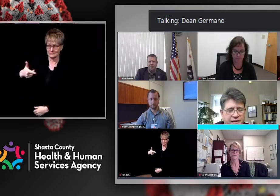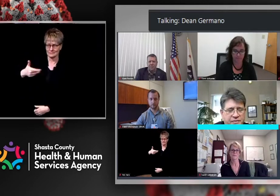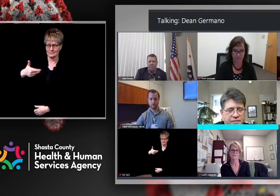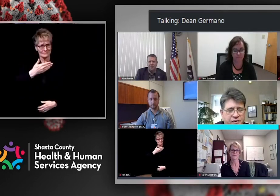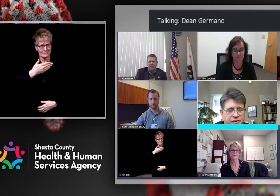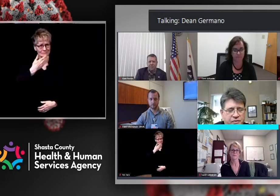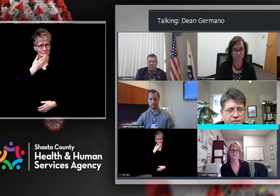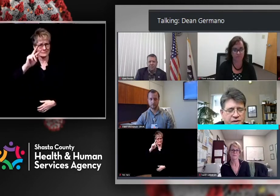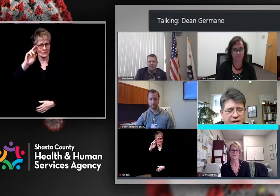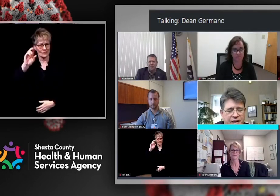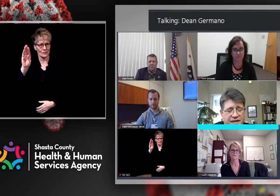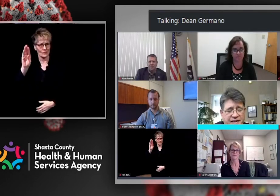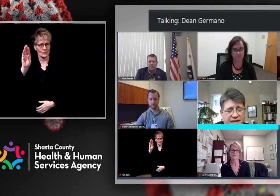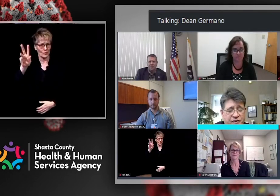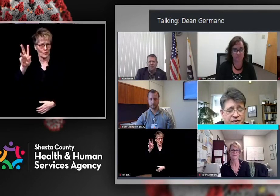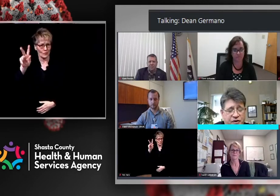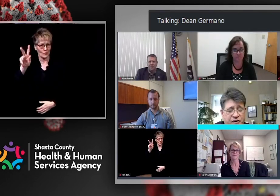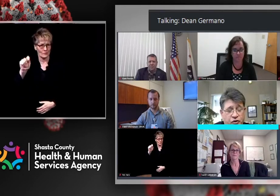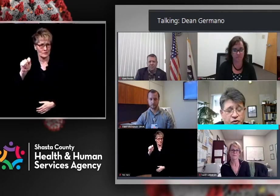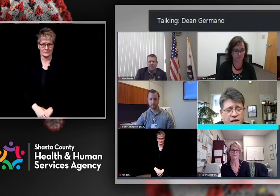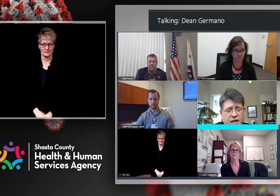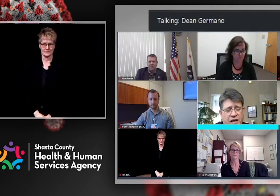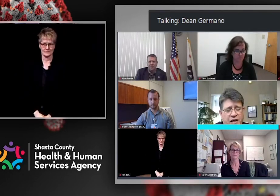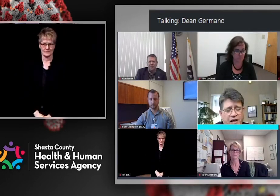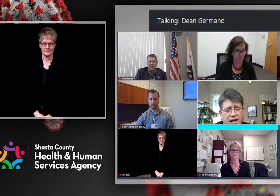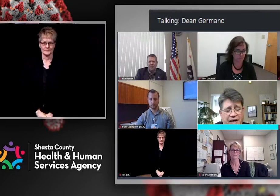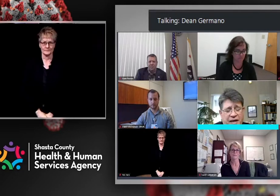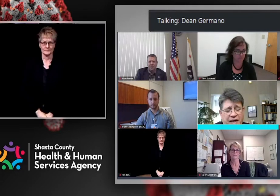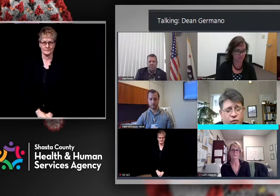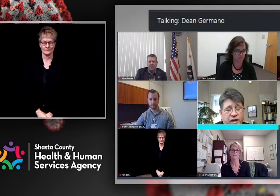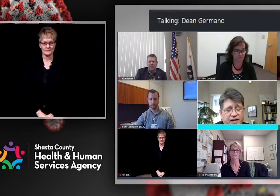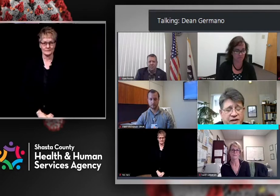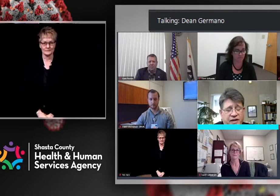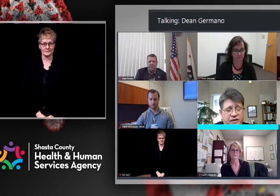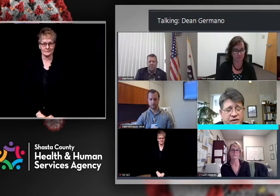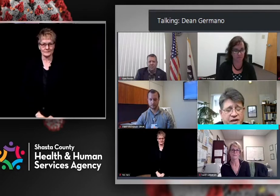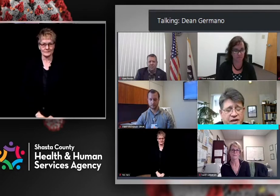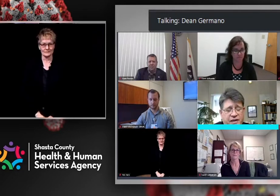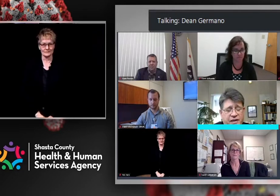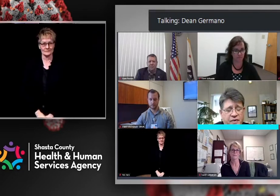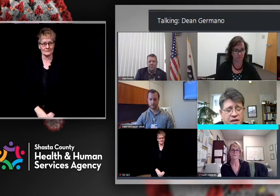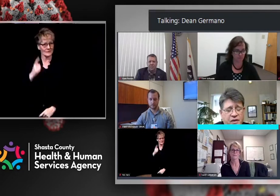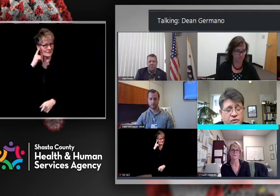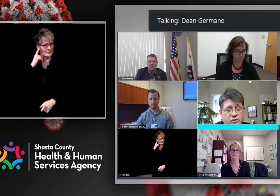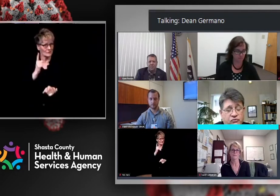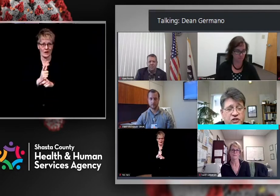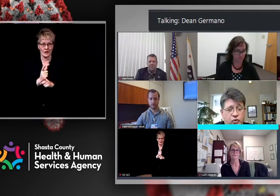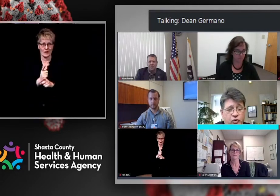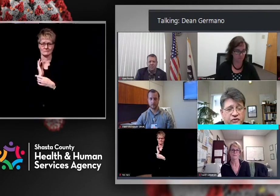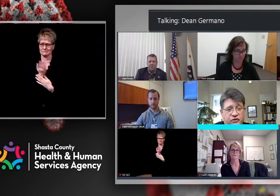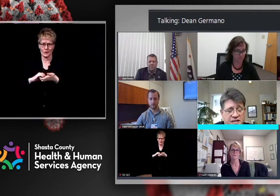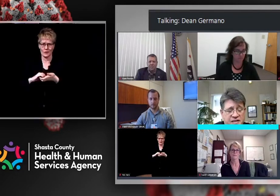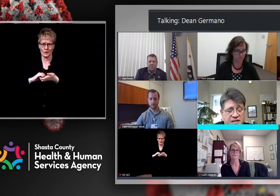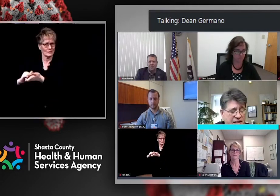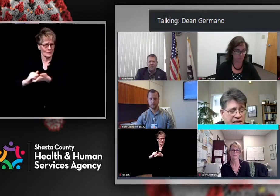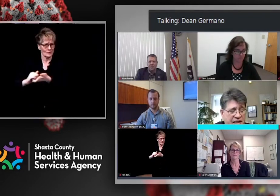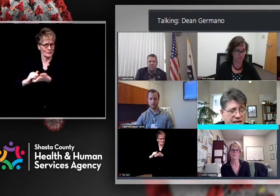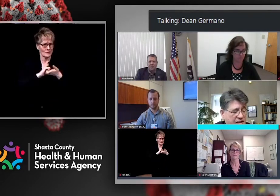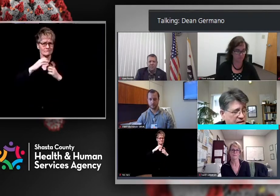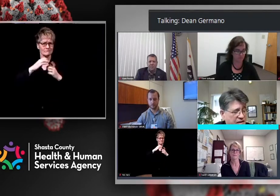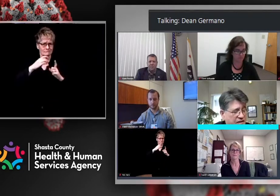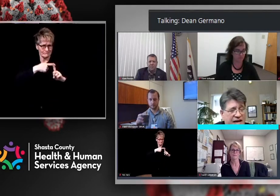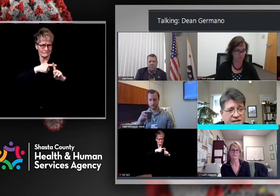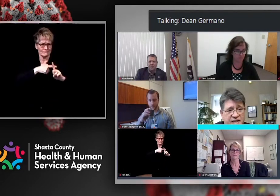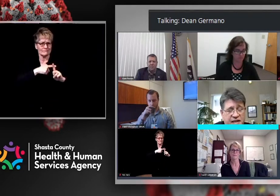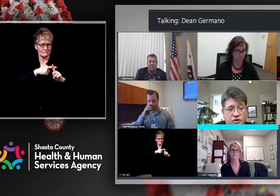you know, I think that's very true about working together. This week for us has been getting